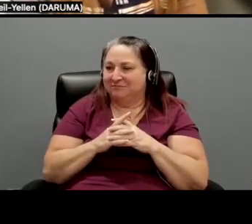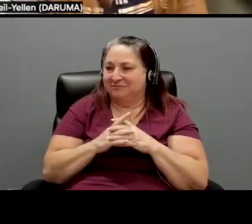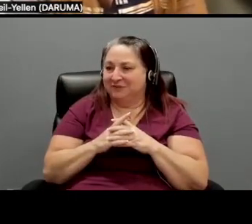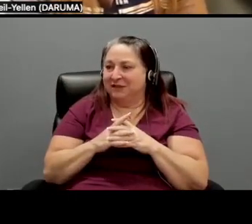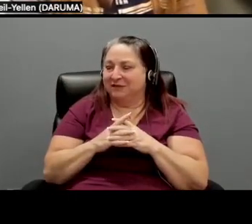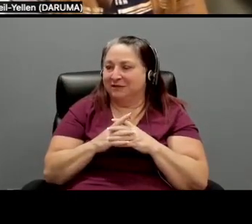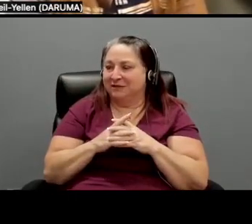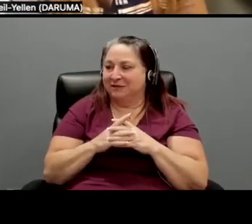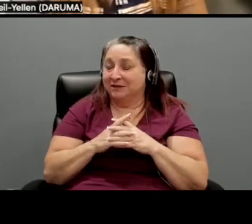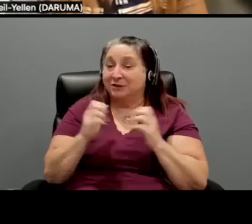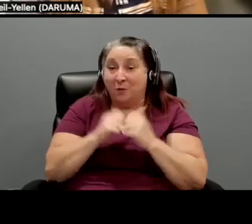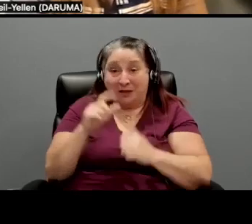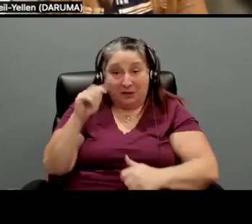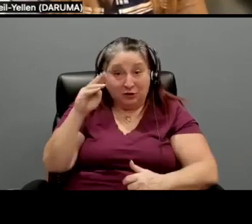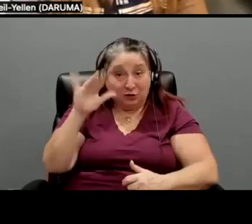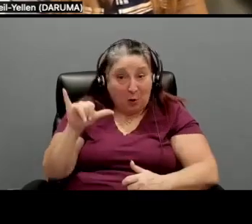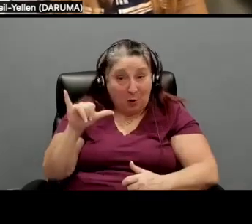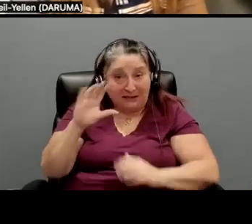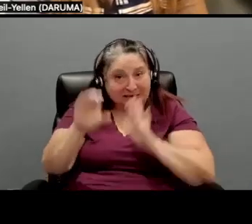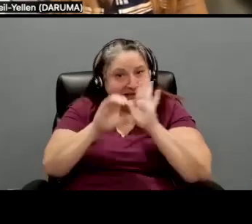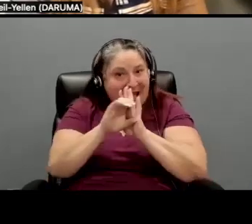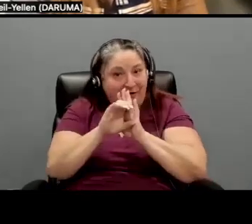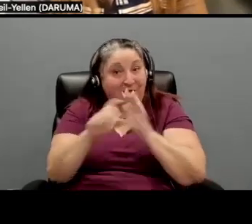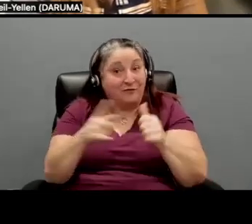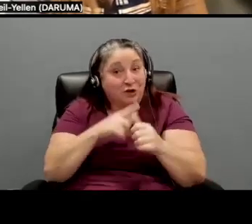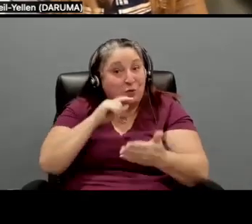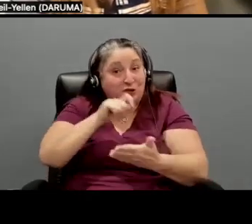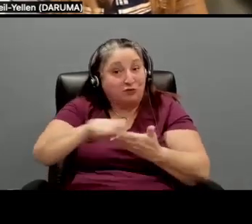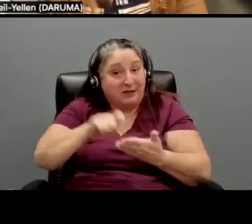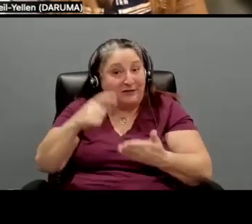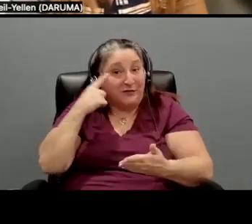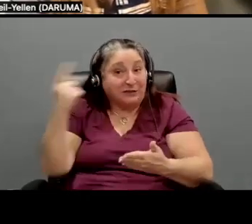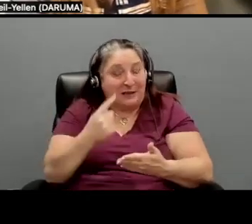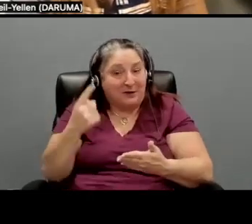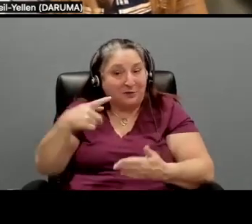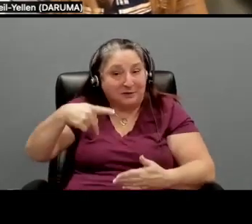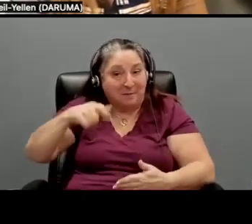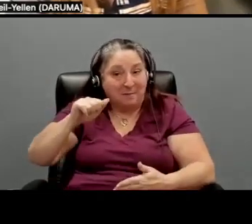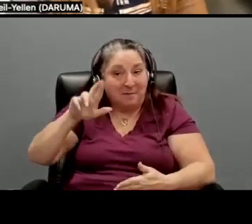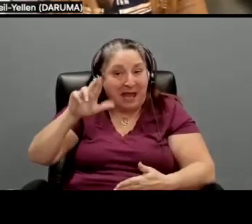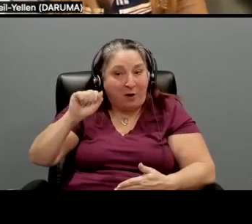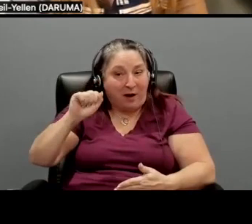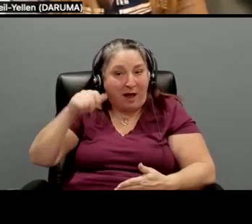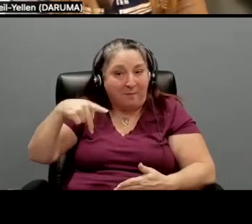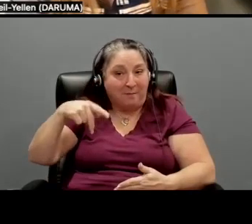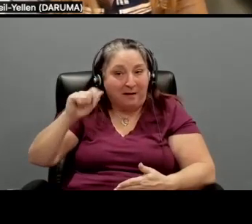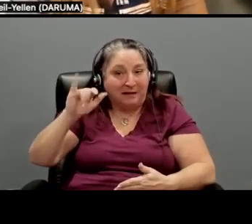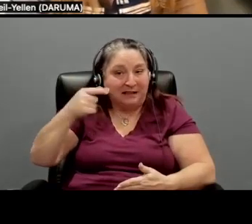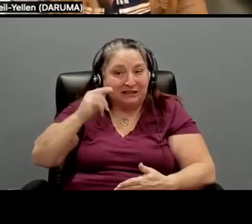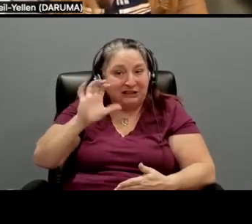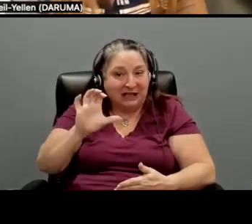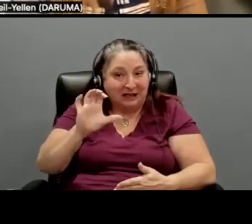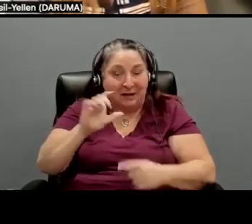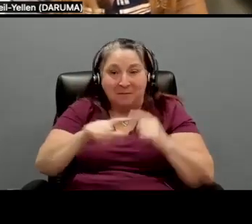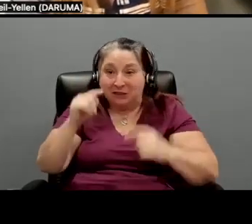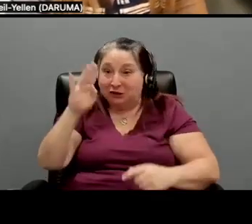with Toby's character, you know, was originally written for someone who's paraplegic. And he stood out so much for his